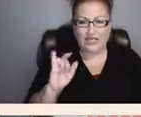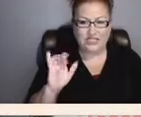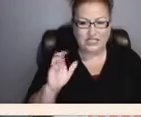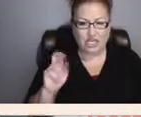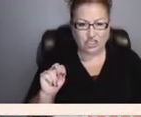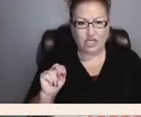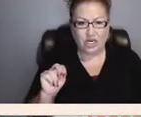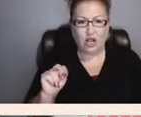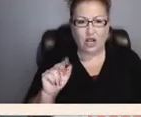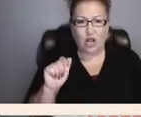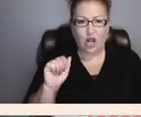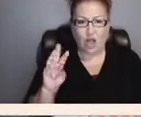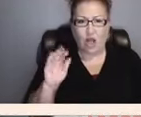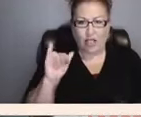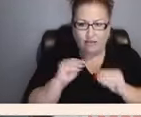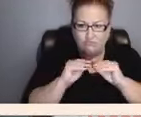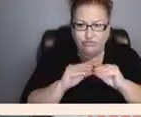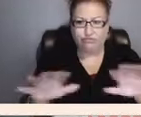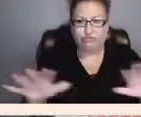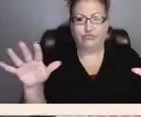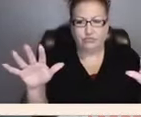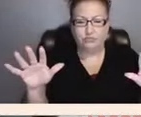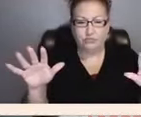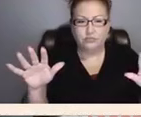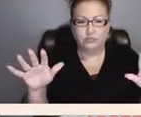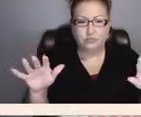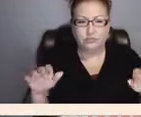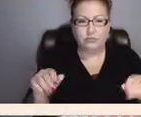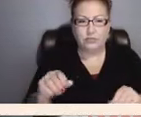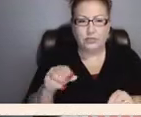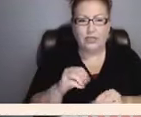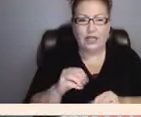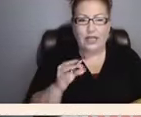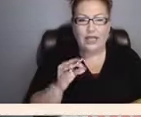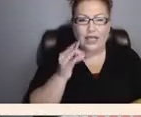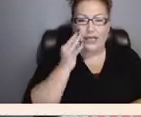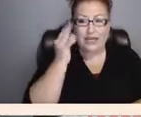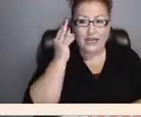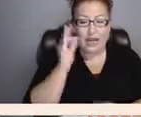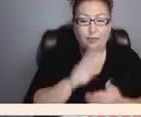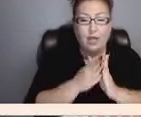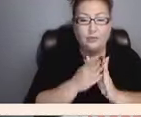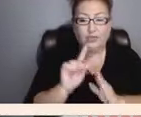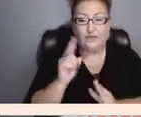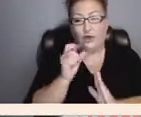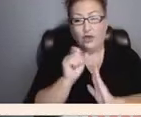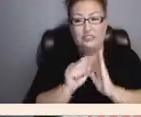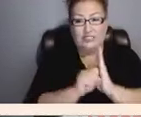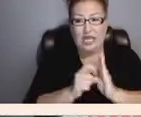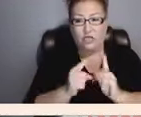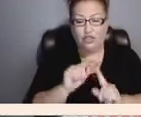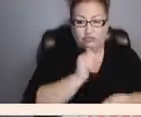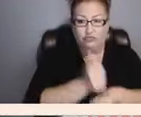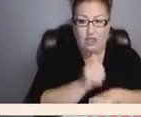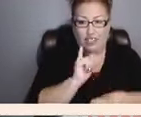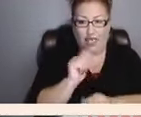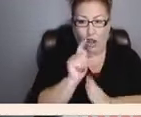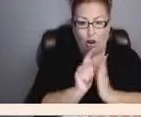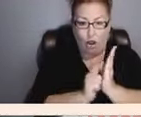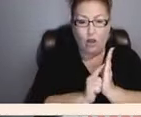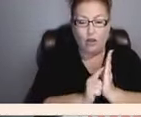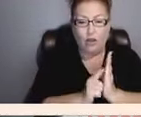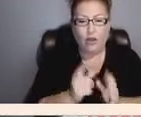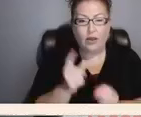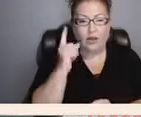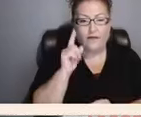wildfire. Indiana becomes the first state to enact such a law for confirmed